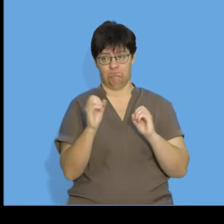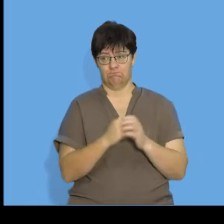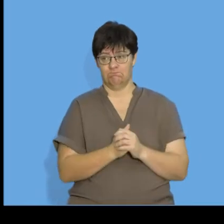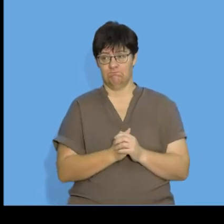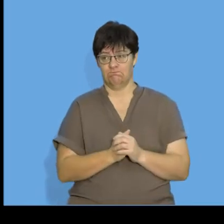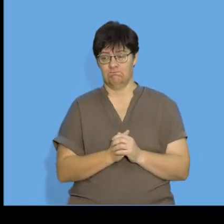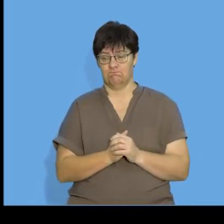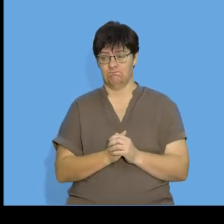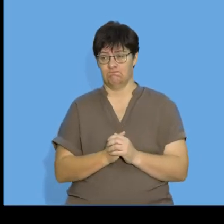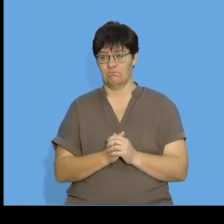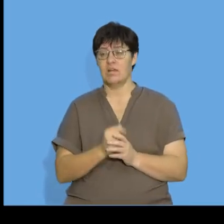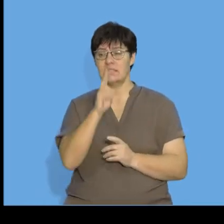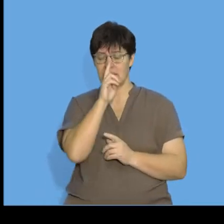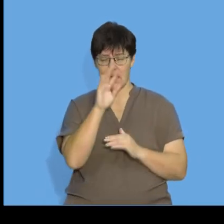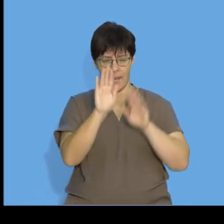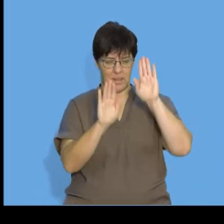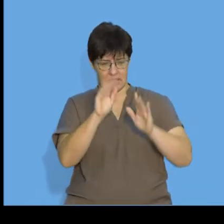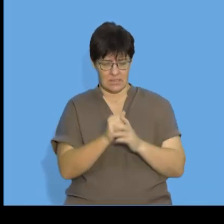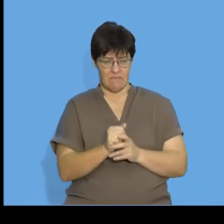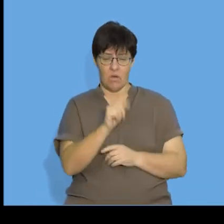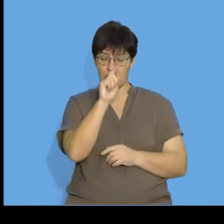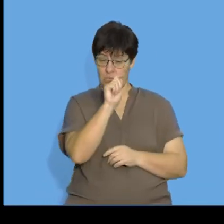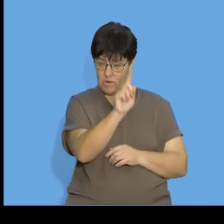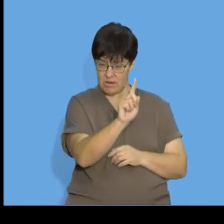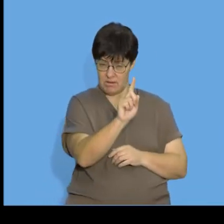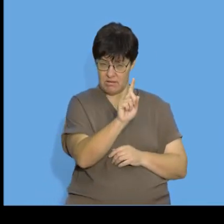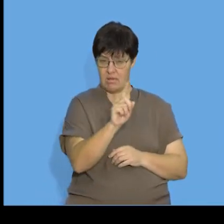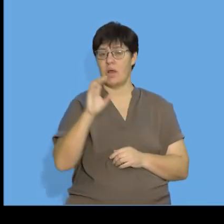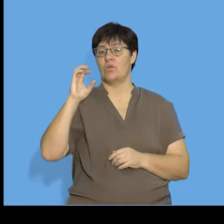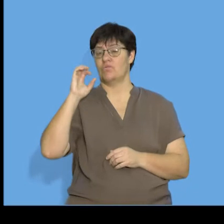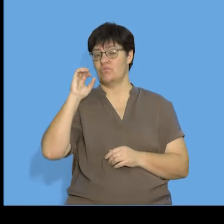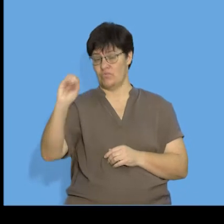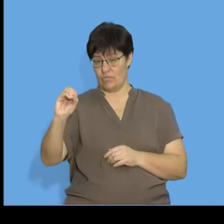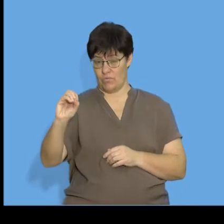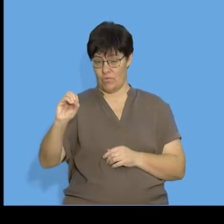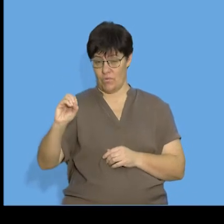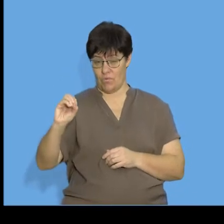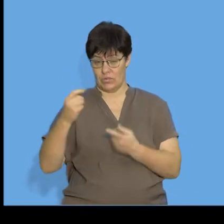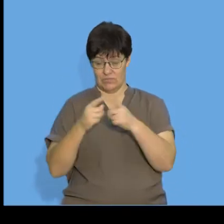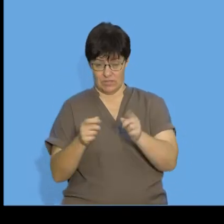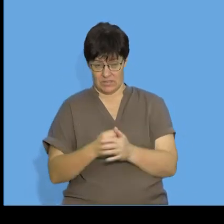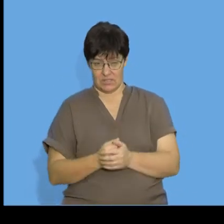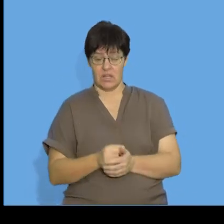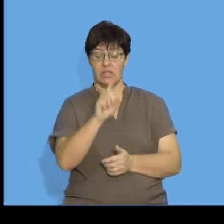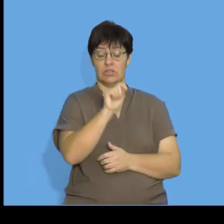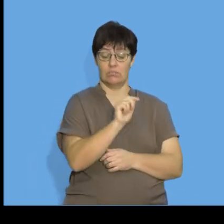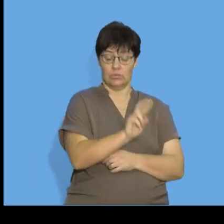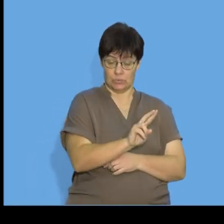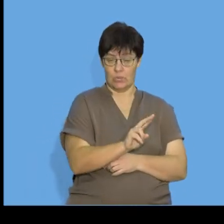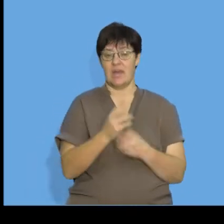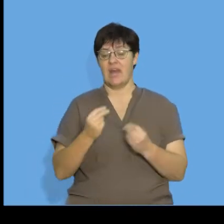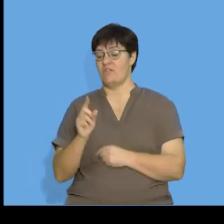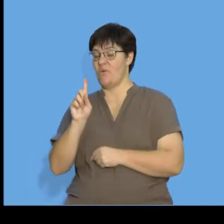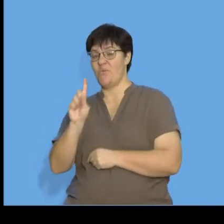So, I'm hoping that everyone can see the pattern, that for term one, I had no common differences. For term two,